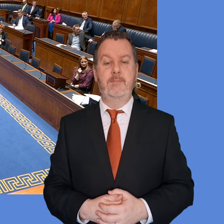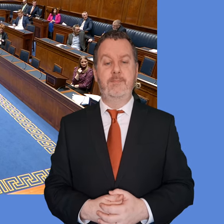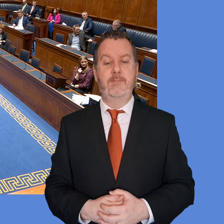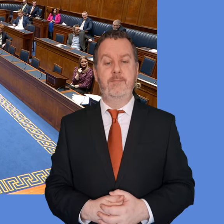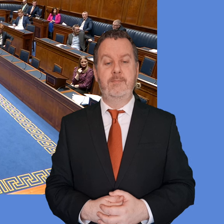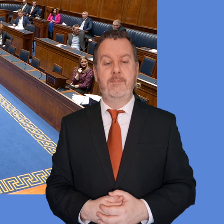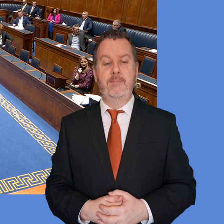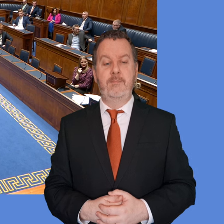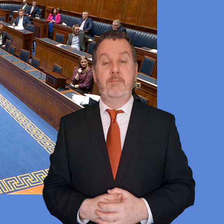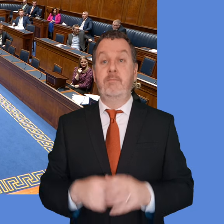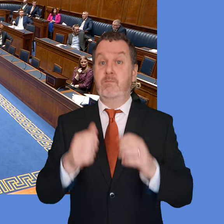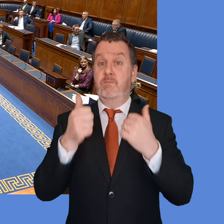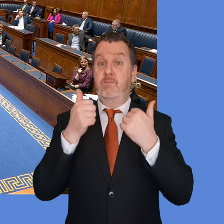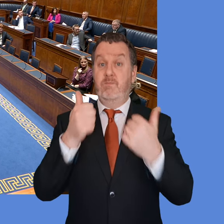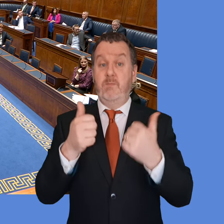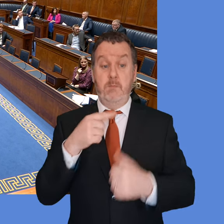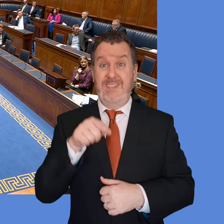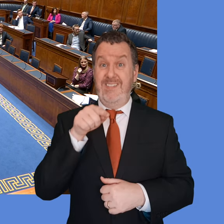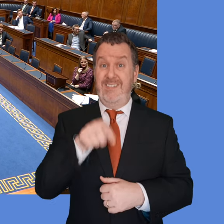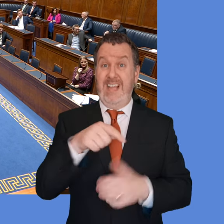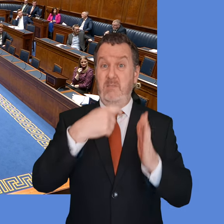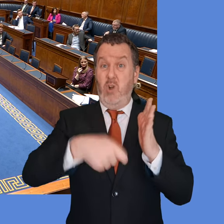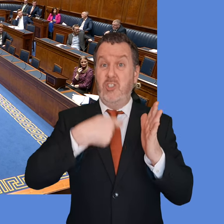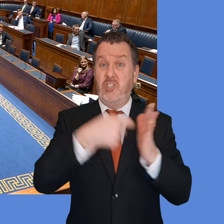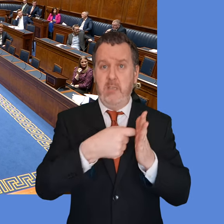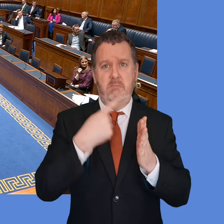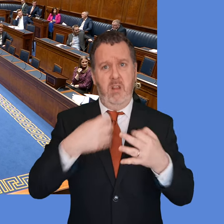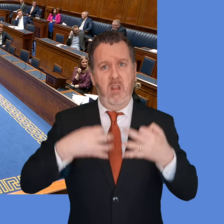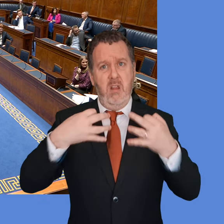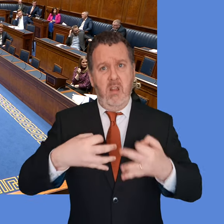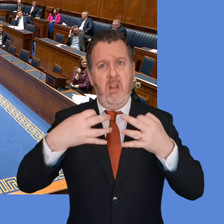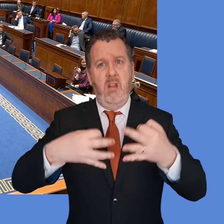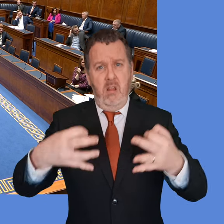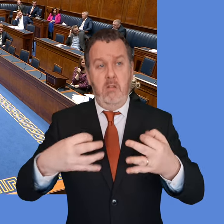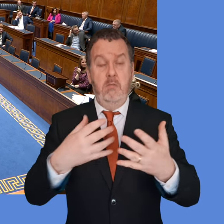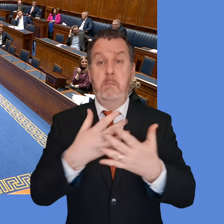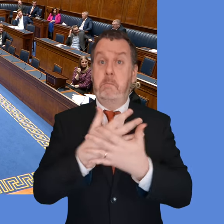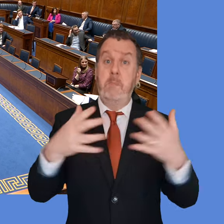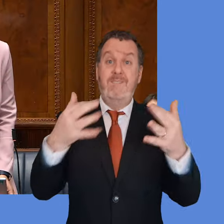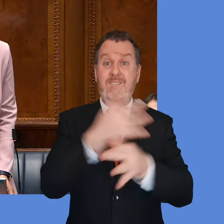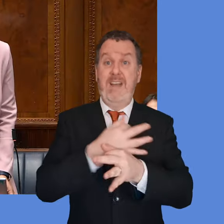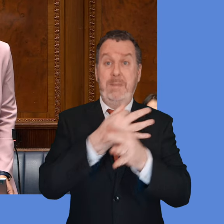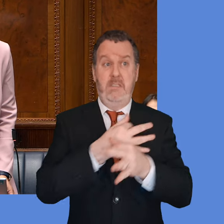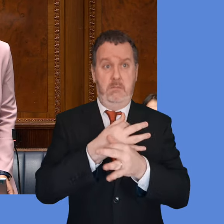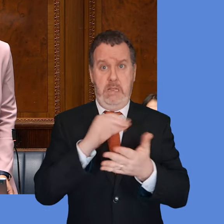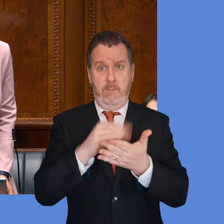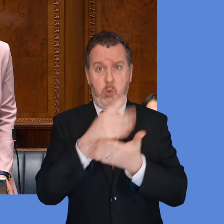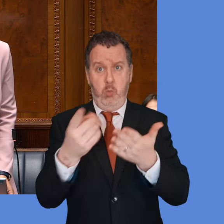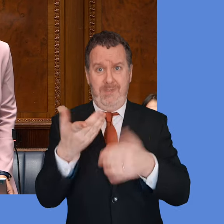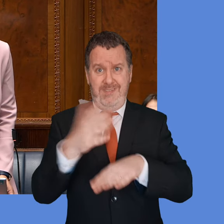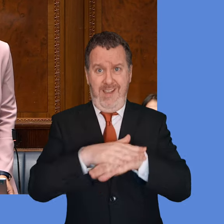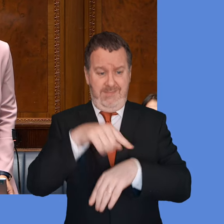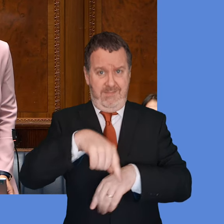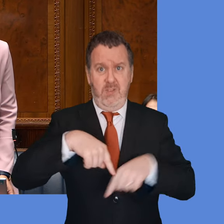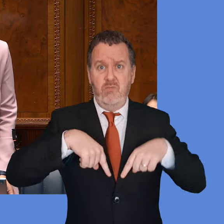First Minister, the long delay in this project has obviously been hugely frustrating for the many families who have lost loved ones on this road and for the many